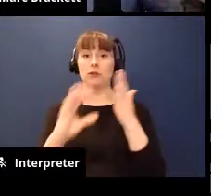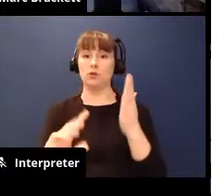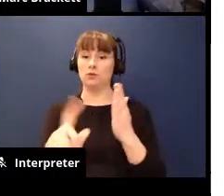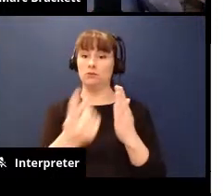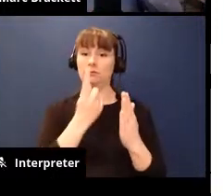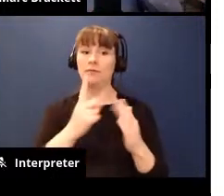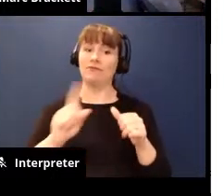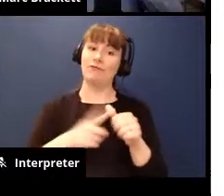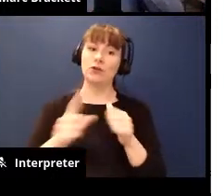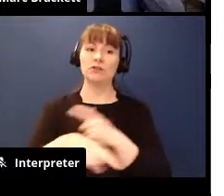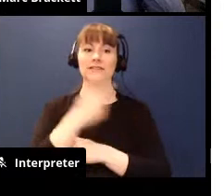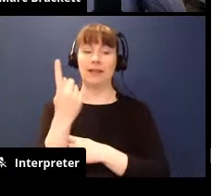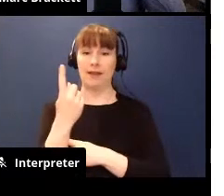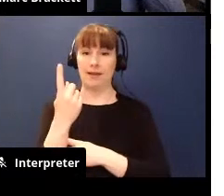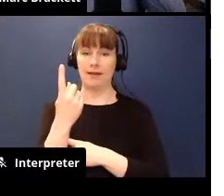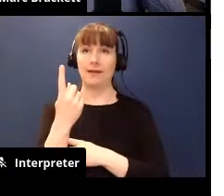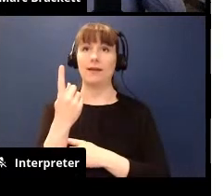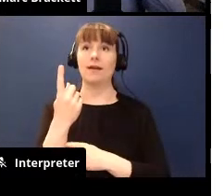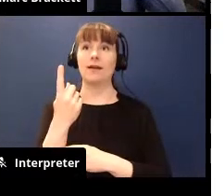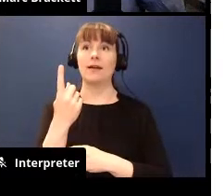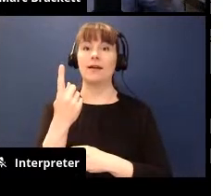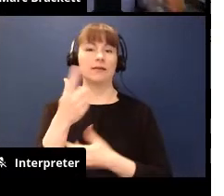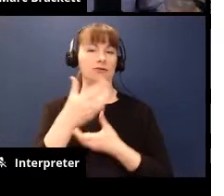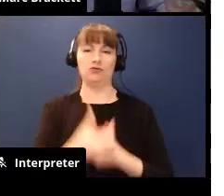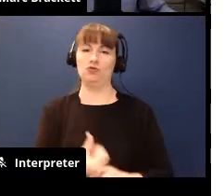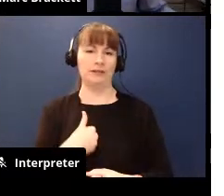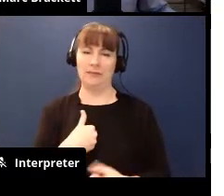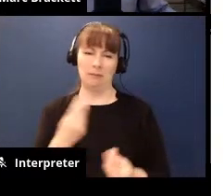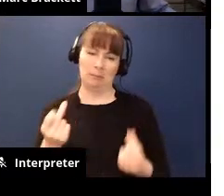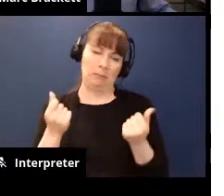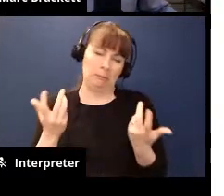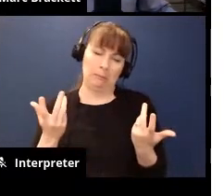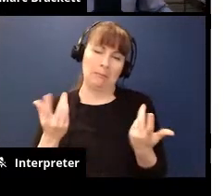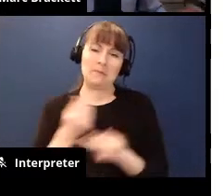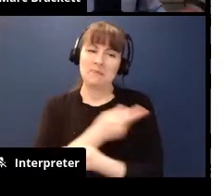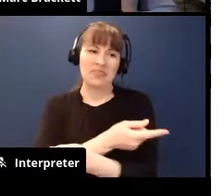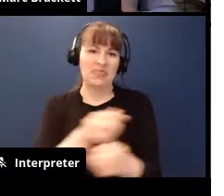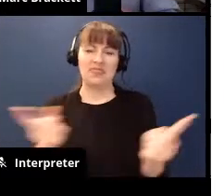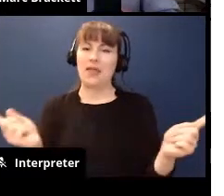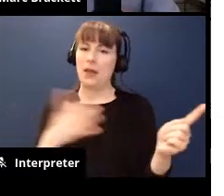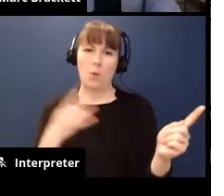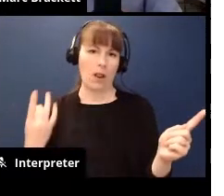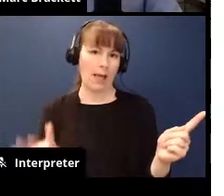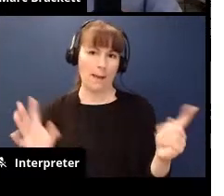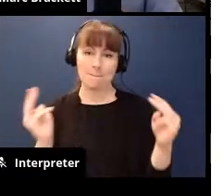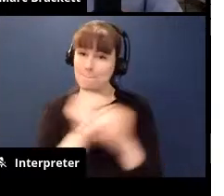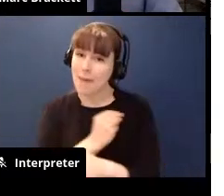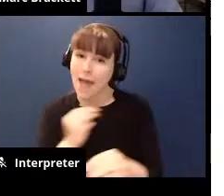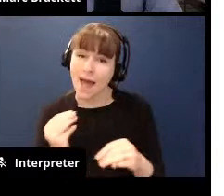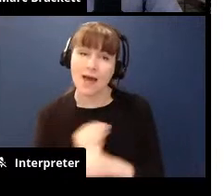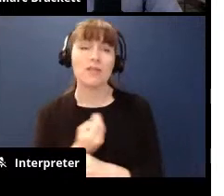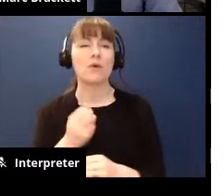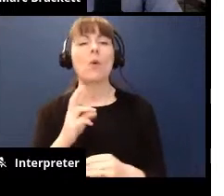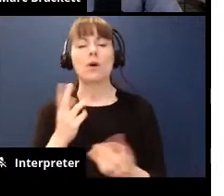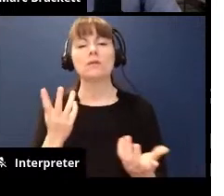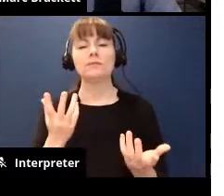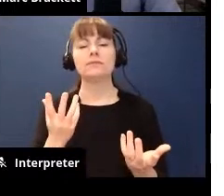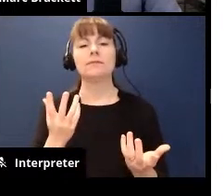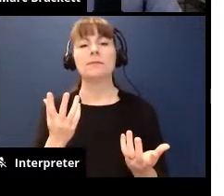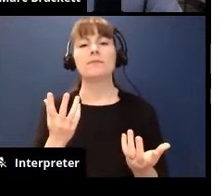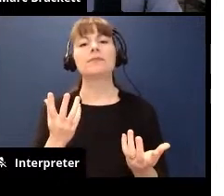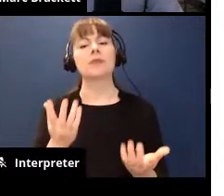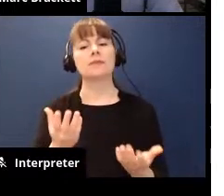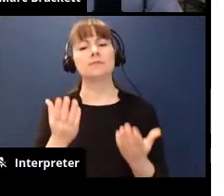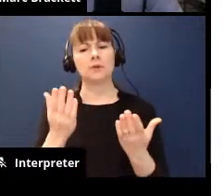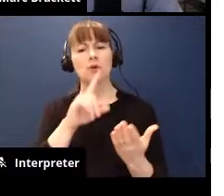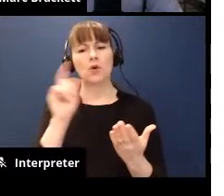into my first day of class and not trust me right away because they didn't like math and um nanan brings this up as a